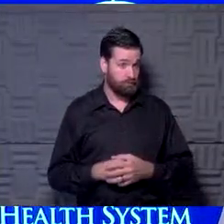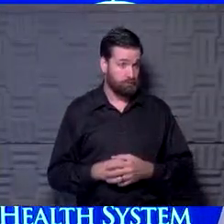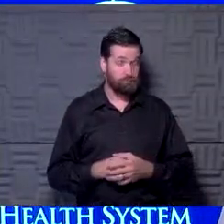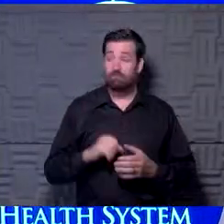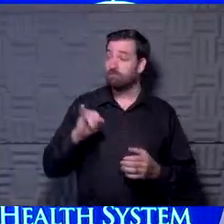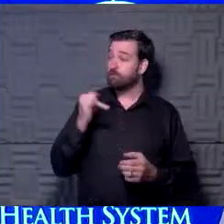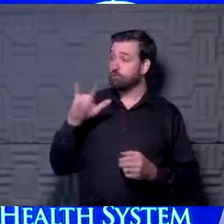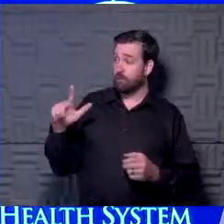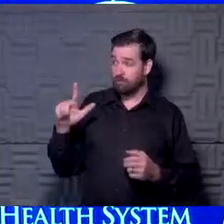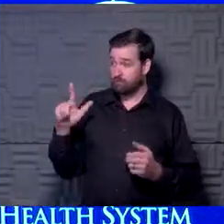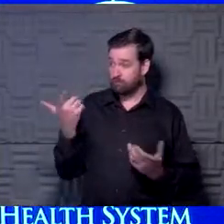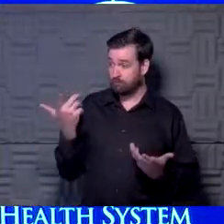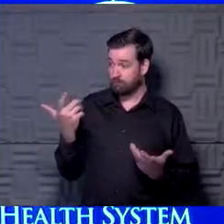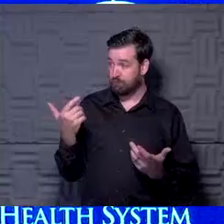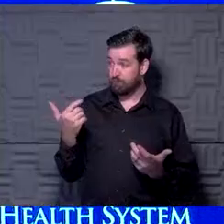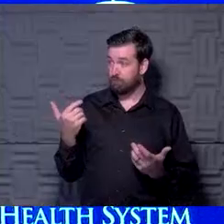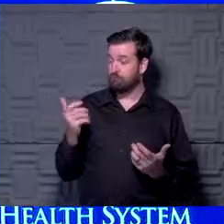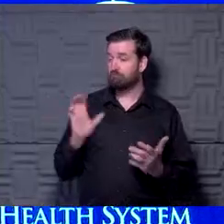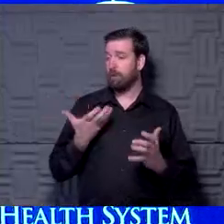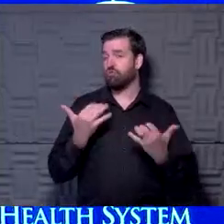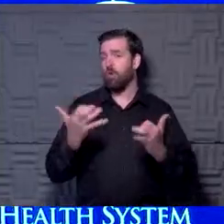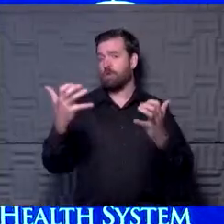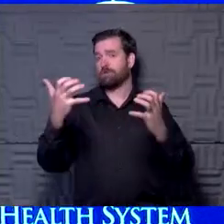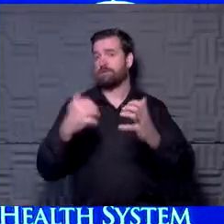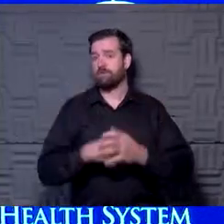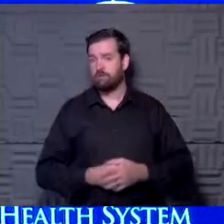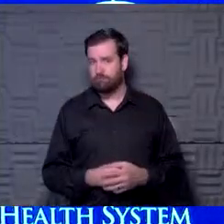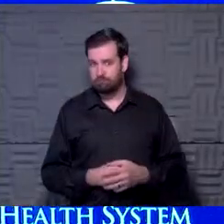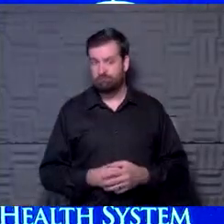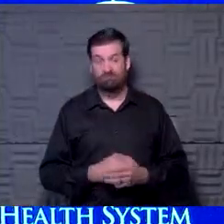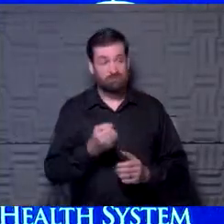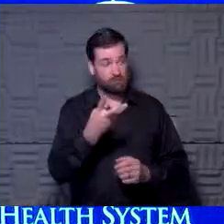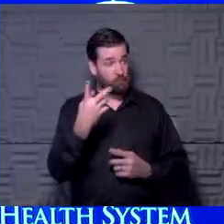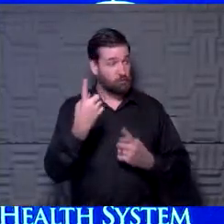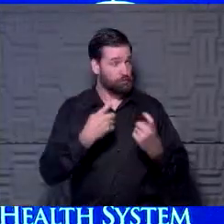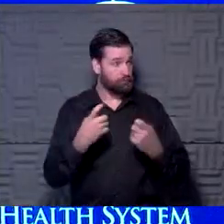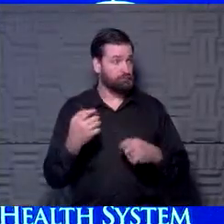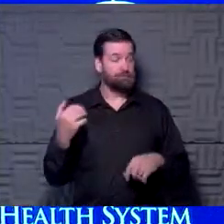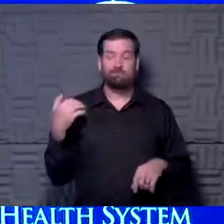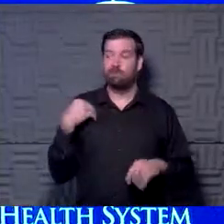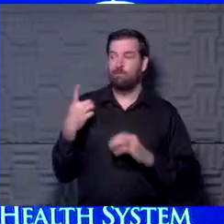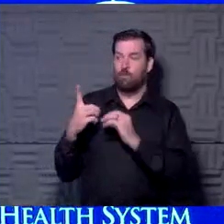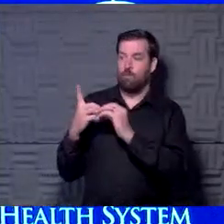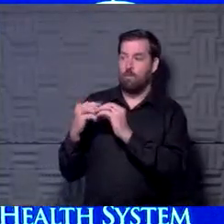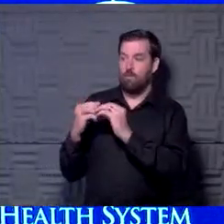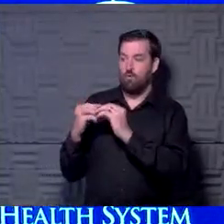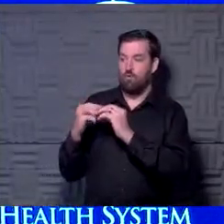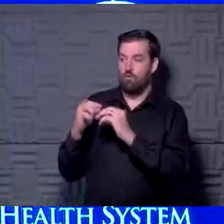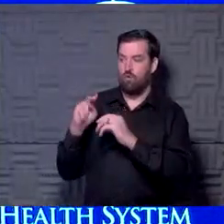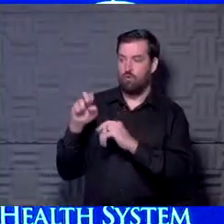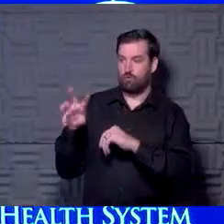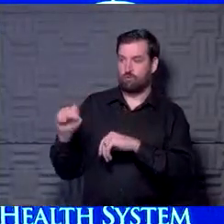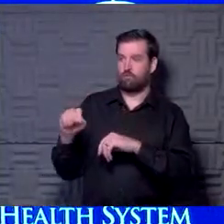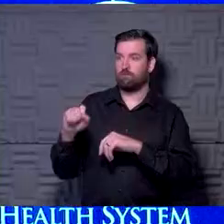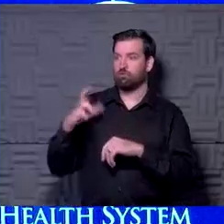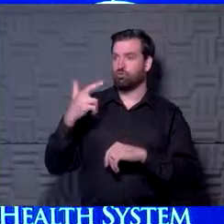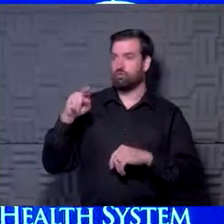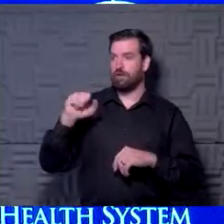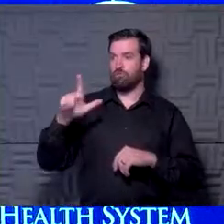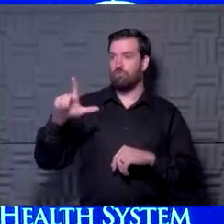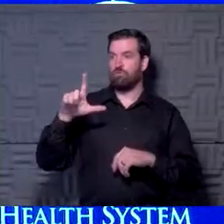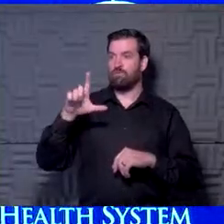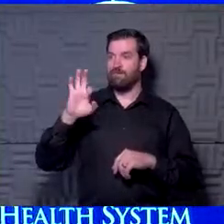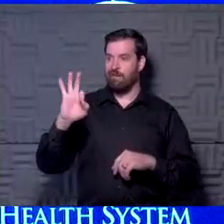Okay, Jill, maybe we hear what our listening audience has to say. I bet there's a few questions out there about this. do have one more reporter. Please. Matt Fleener with Channel 9 texted